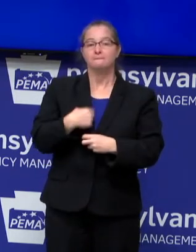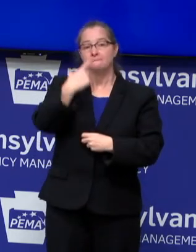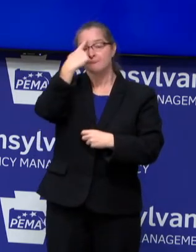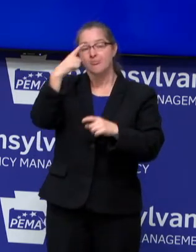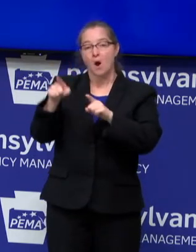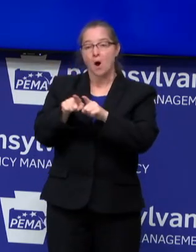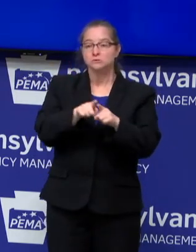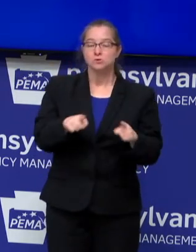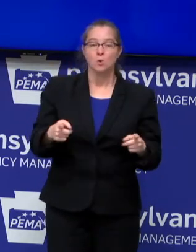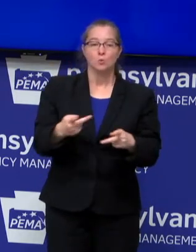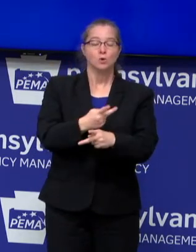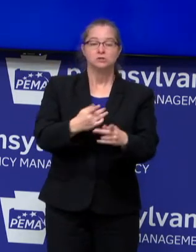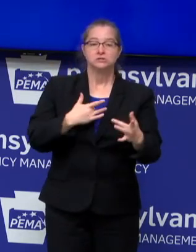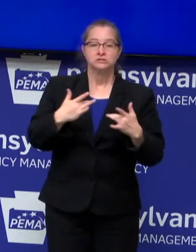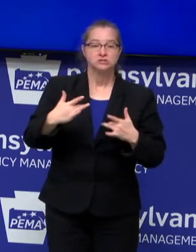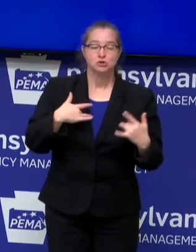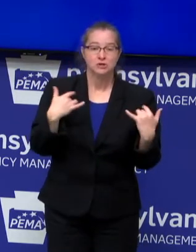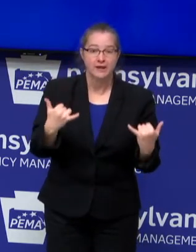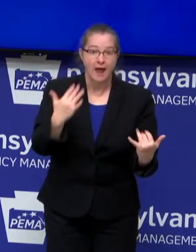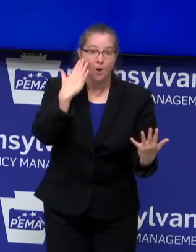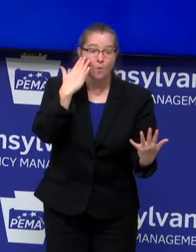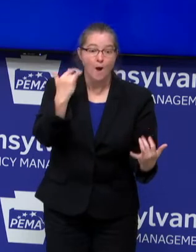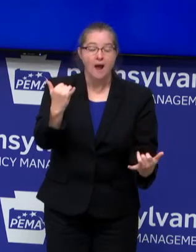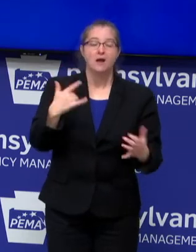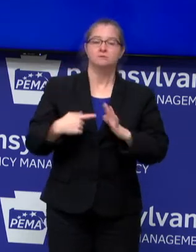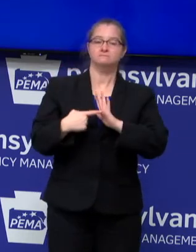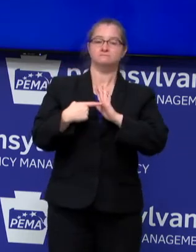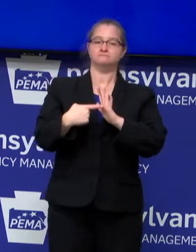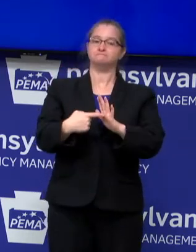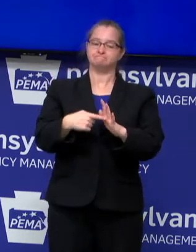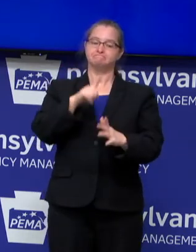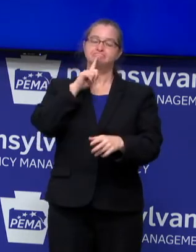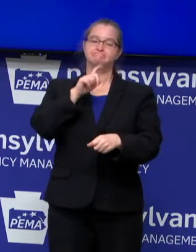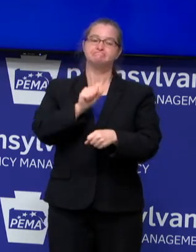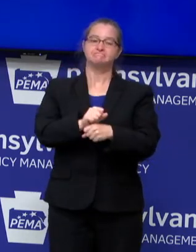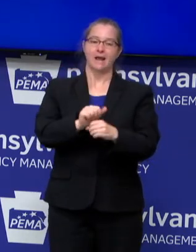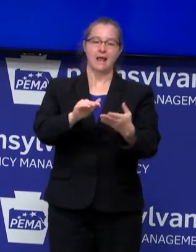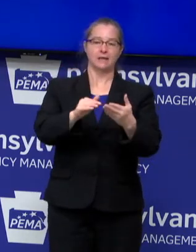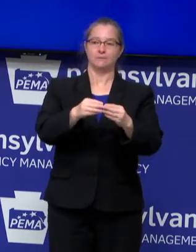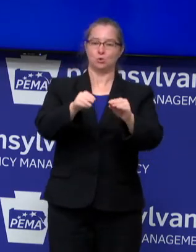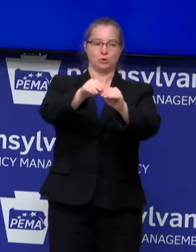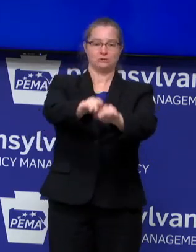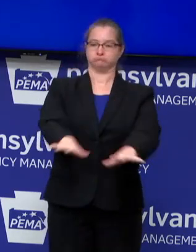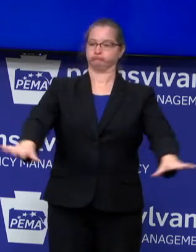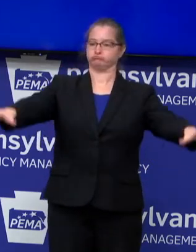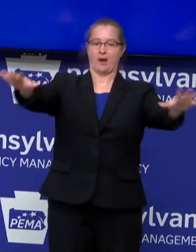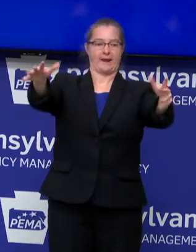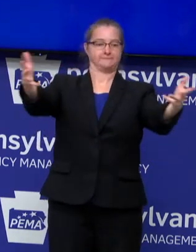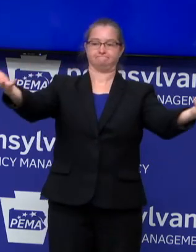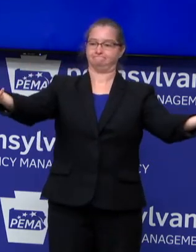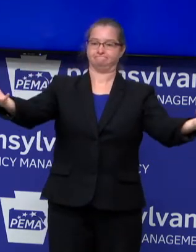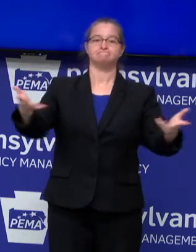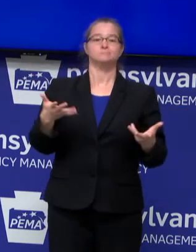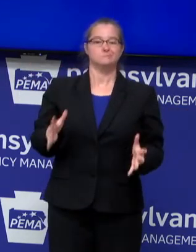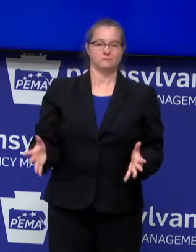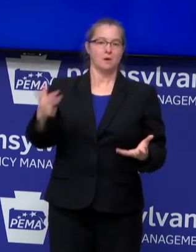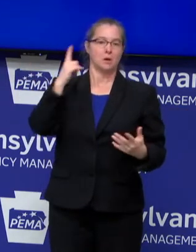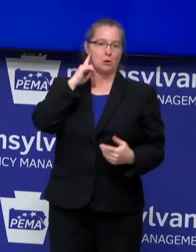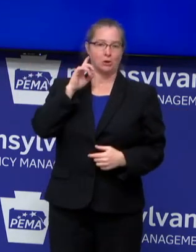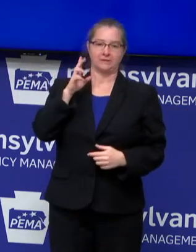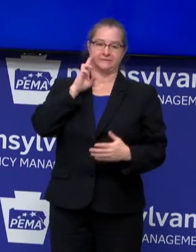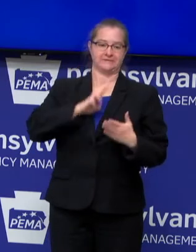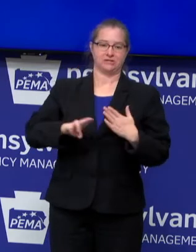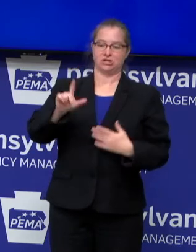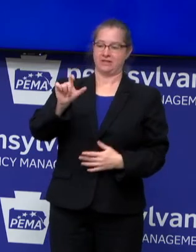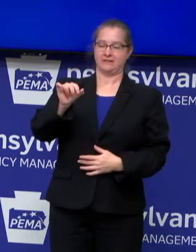concerning at this point because it's demonstrated that it truly is in the community. I think you heard Secretary Levine